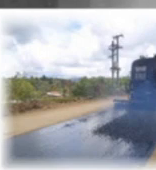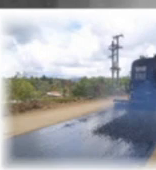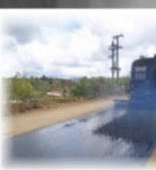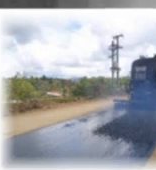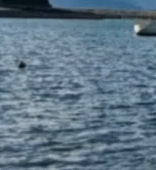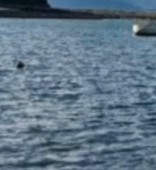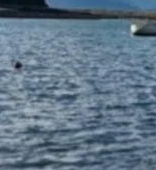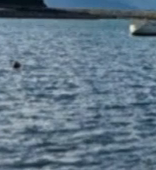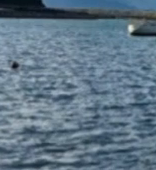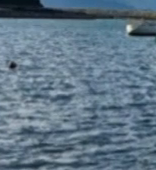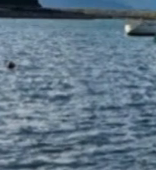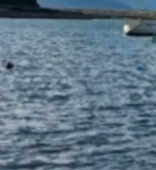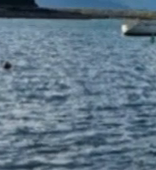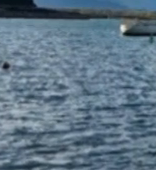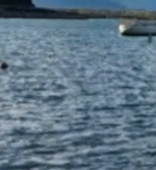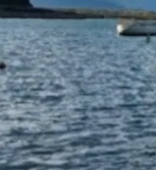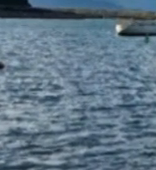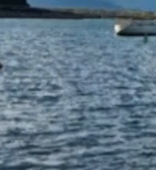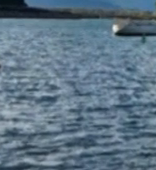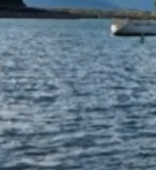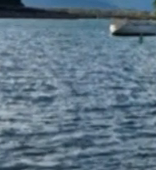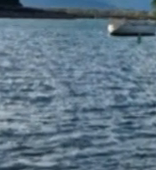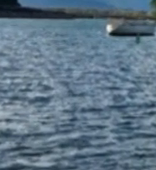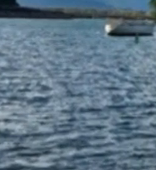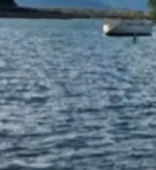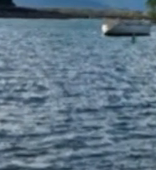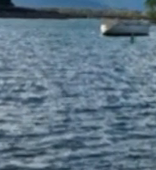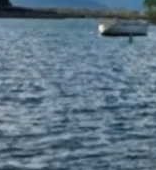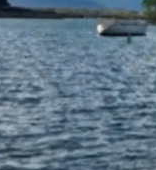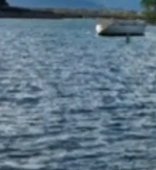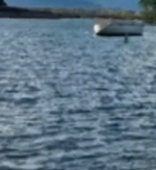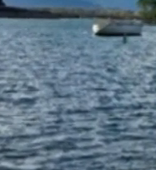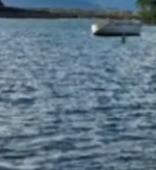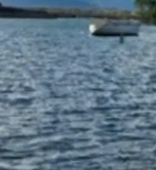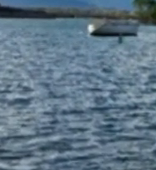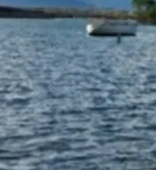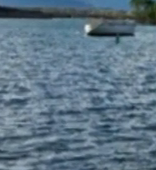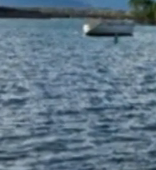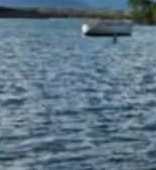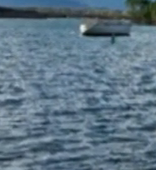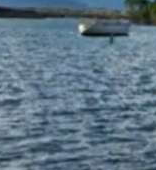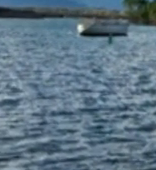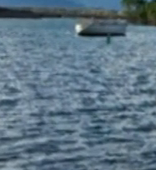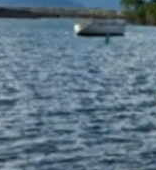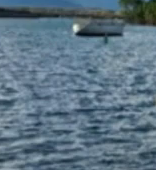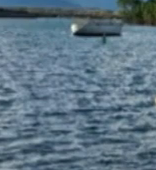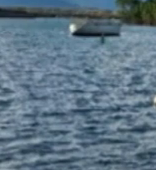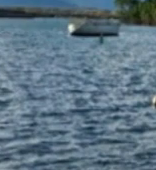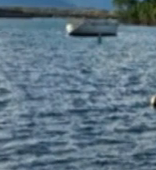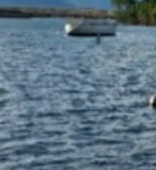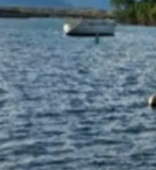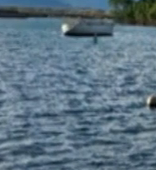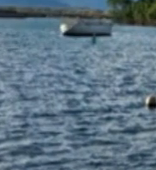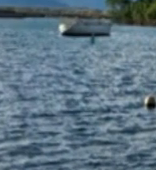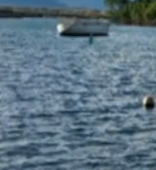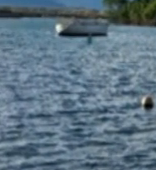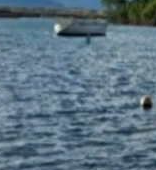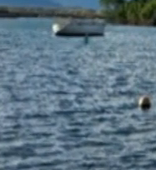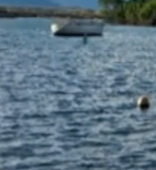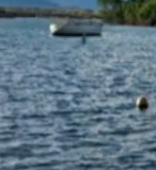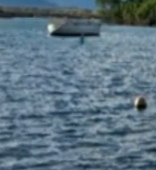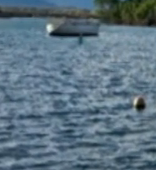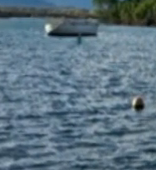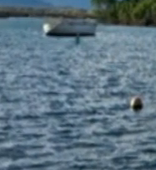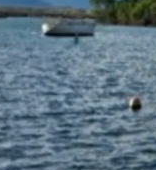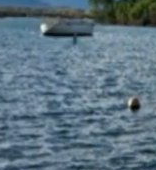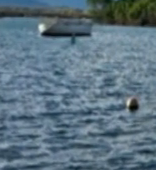answer. On to our shot of the day. This one comes from Savu Savu, sent in by Divek Gander